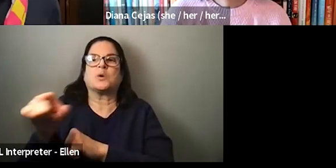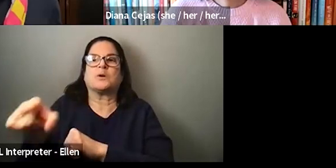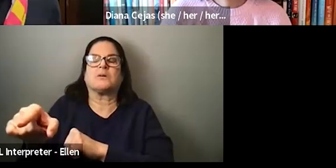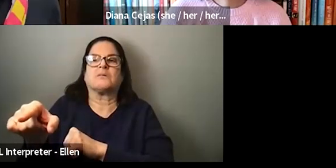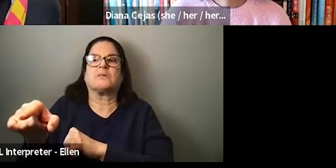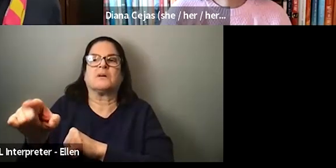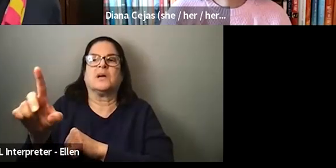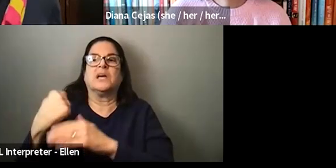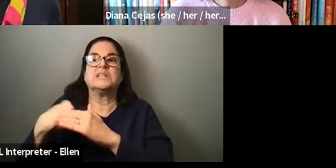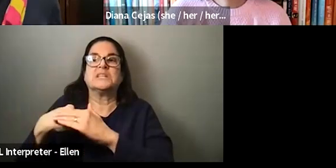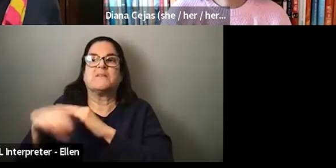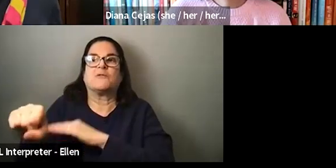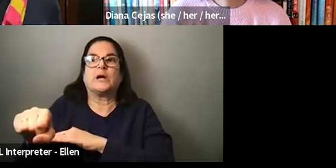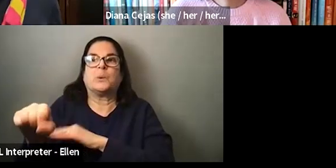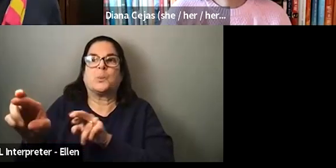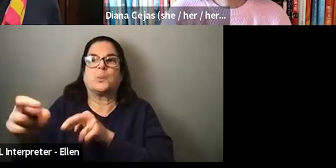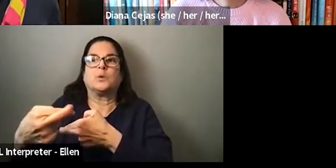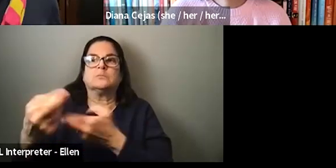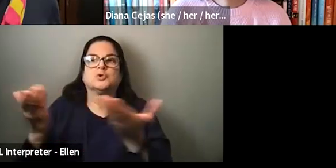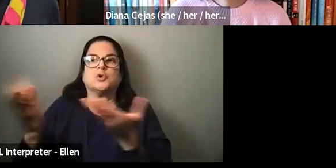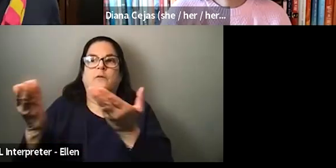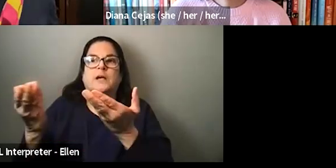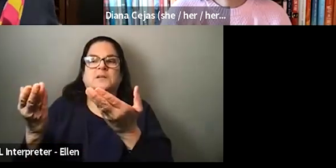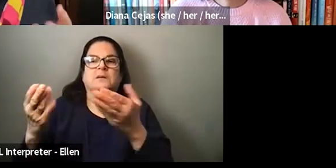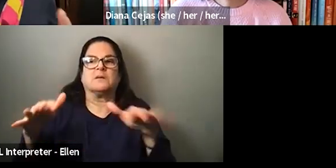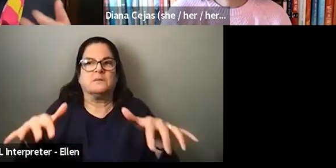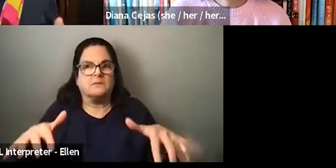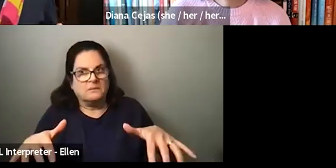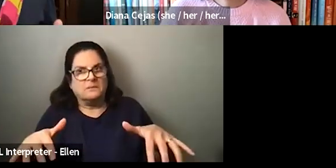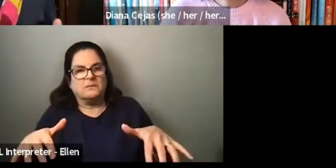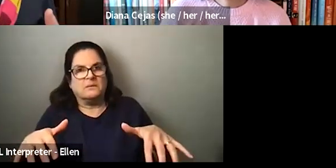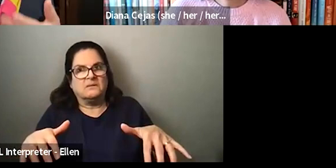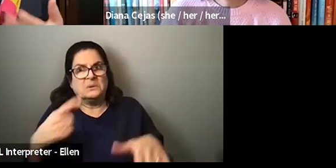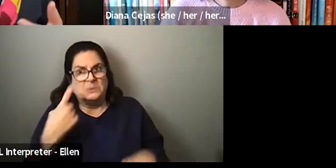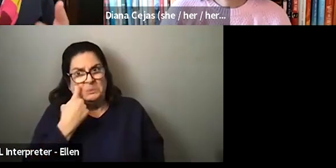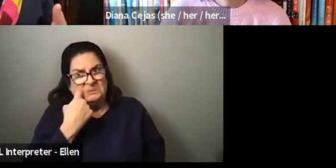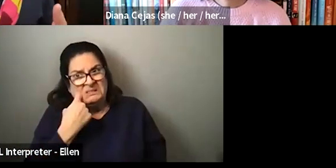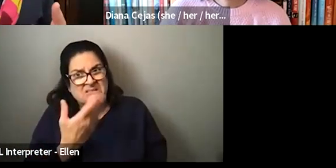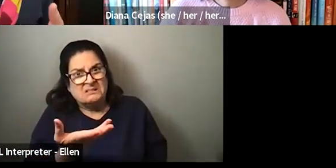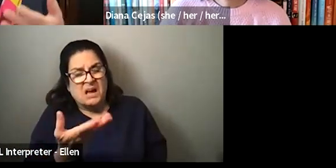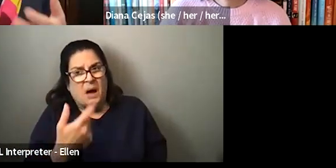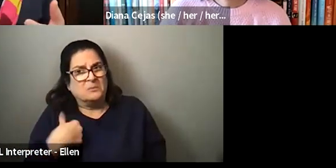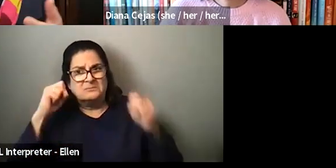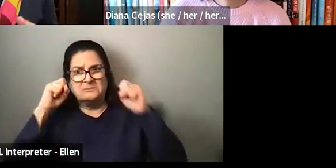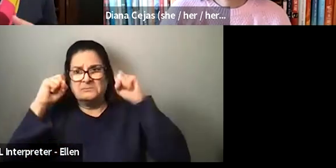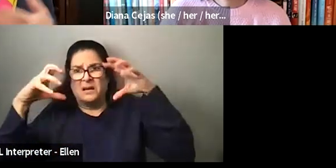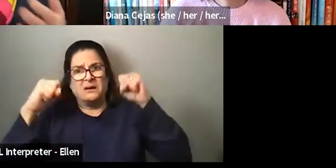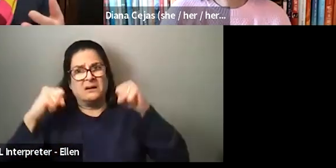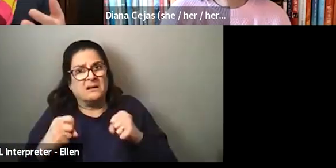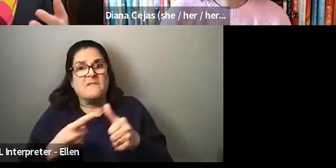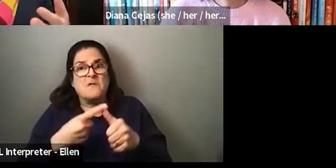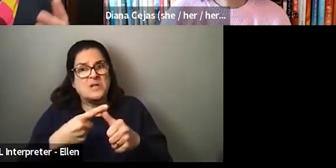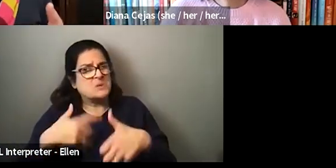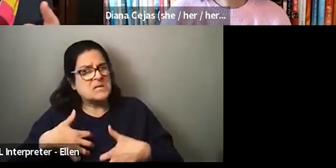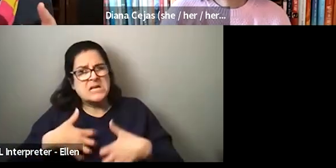this is not that long ago. Um, and I was really quite taken aback. So my initial response was anger.